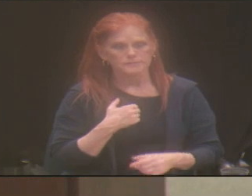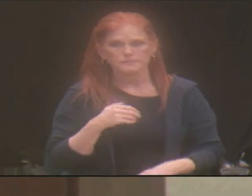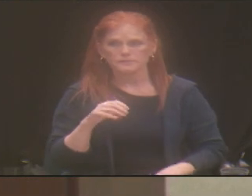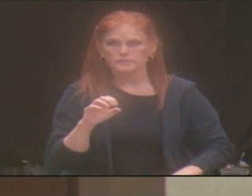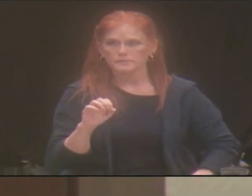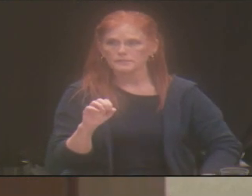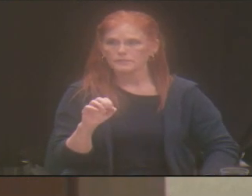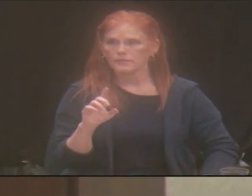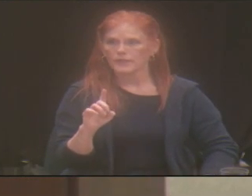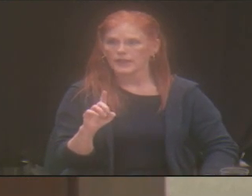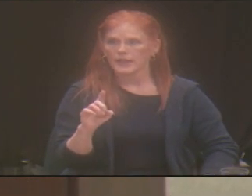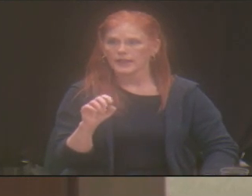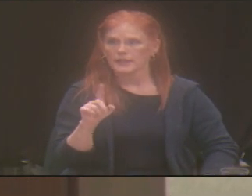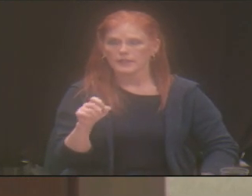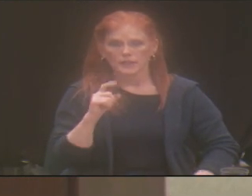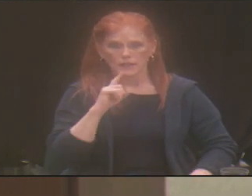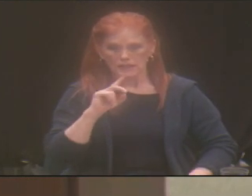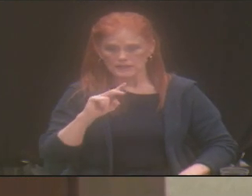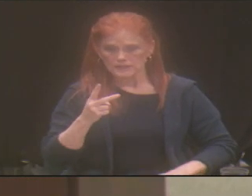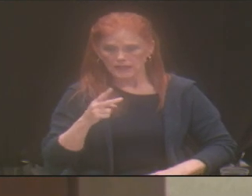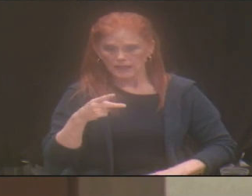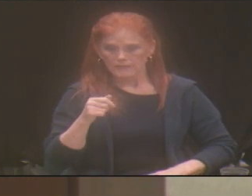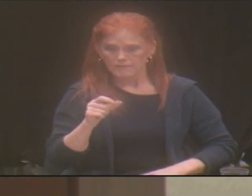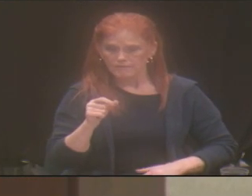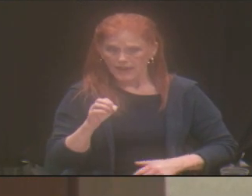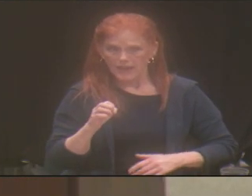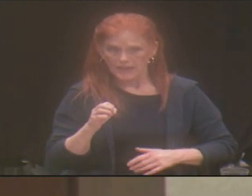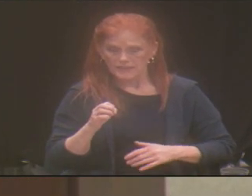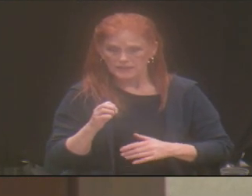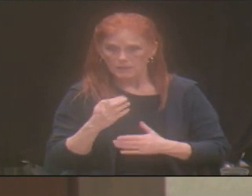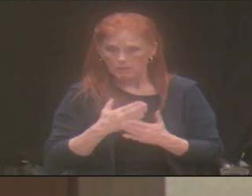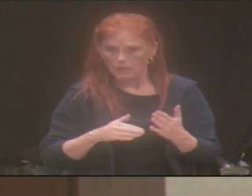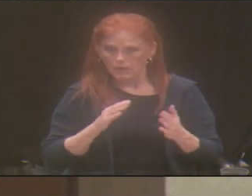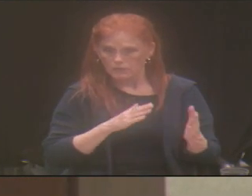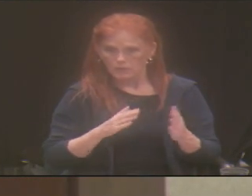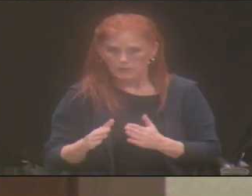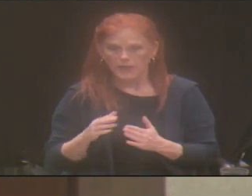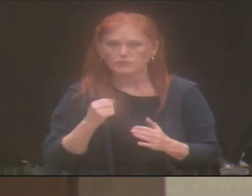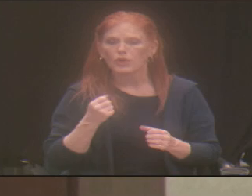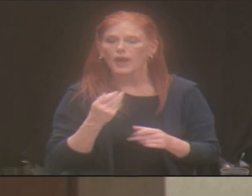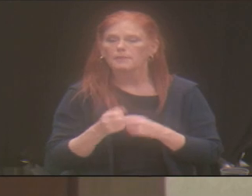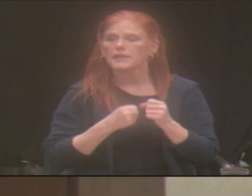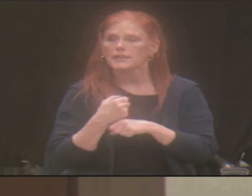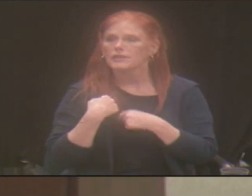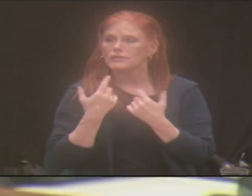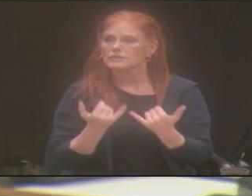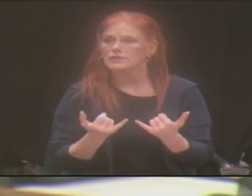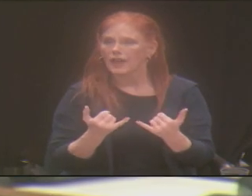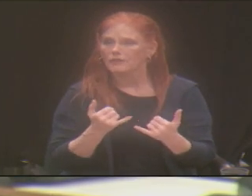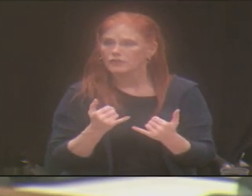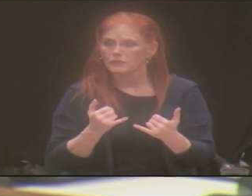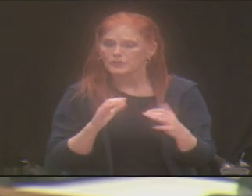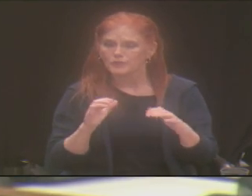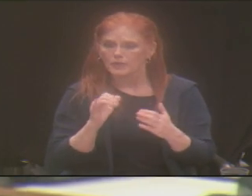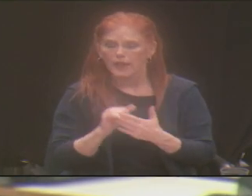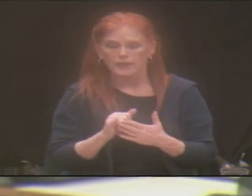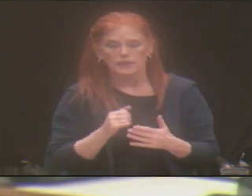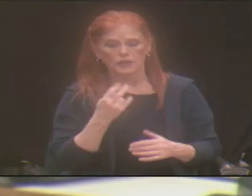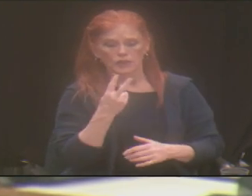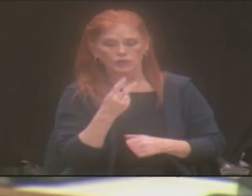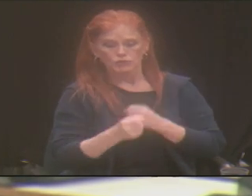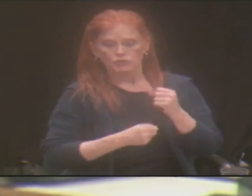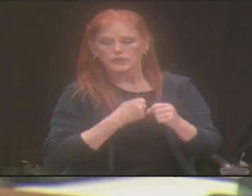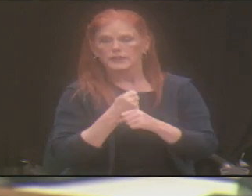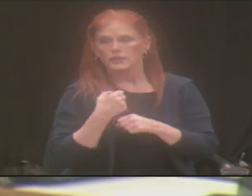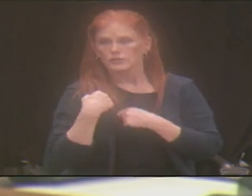You say this in the second phase. How many years have you guys been running or operating? We have been working on this for about two years